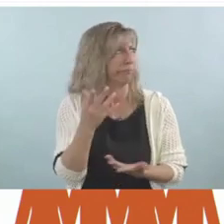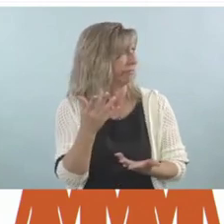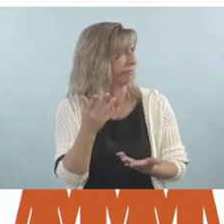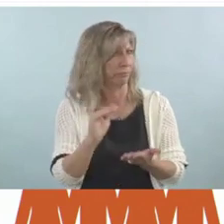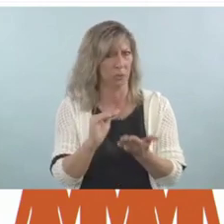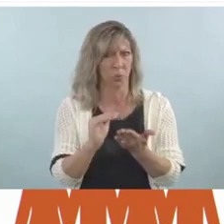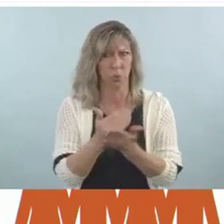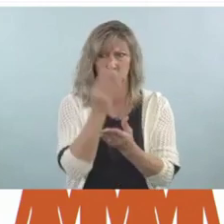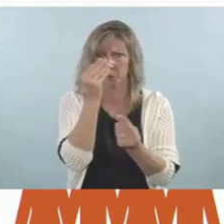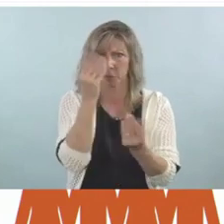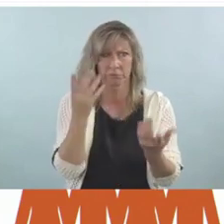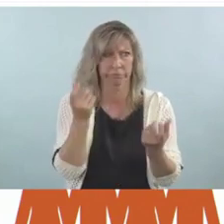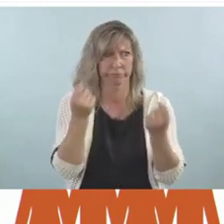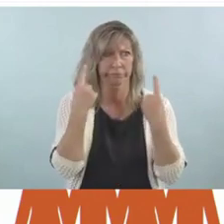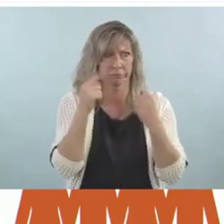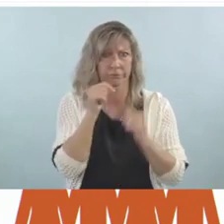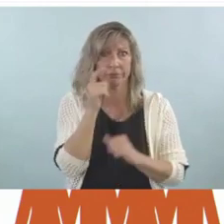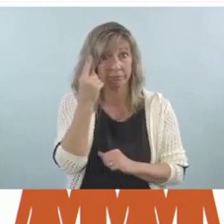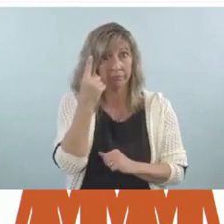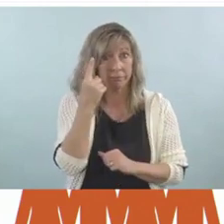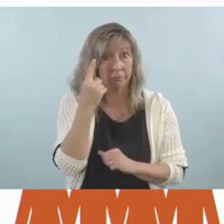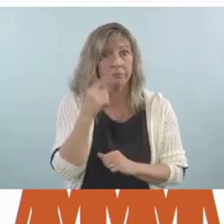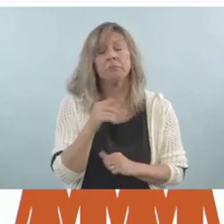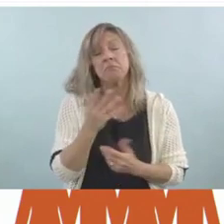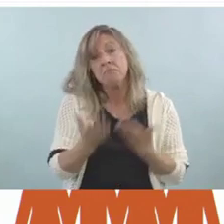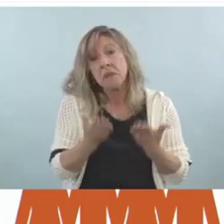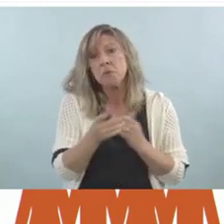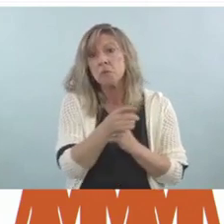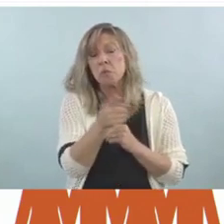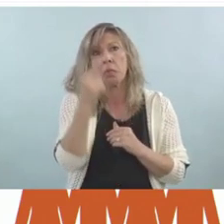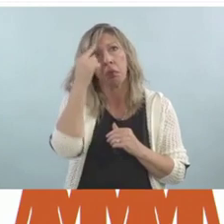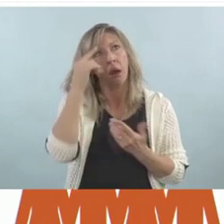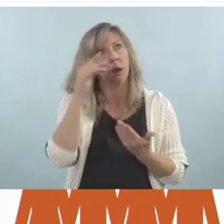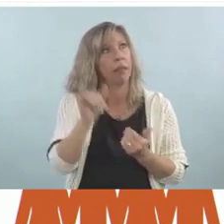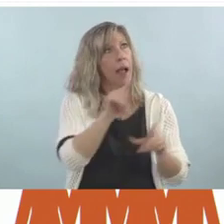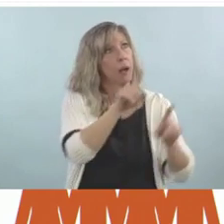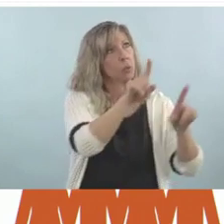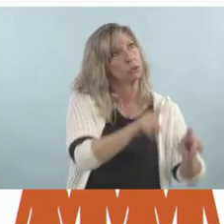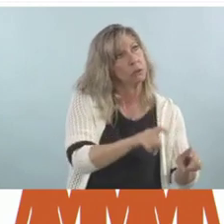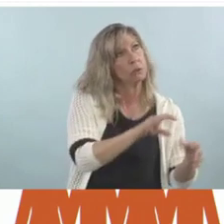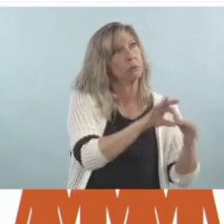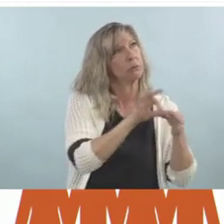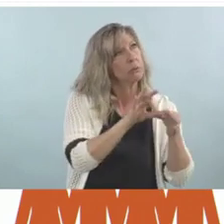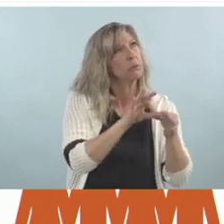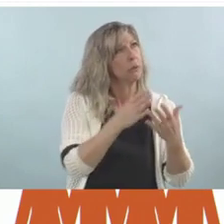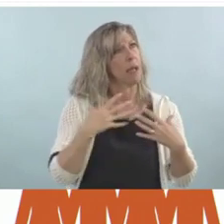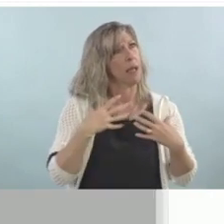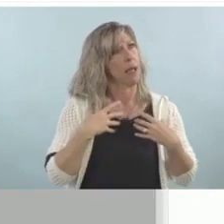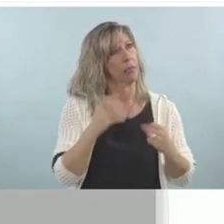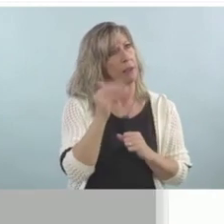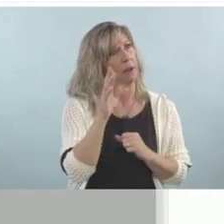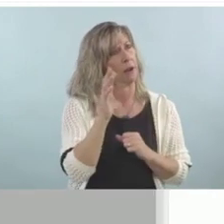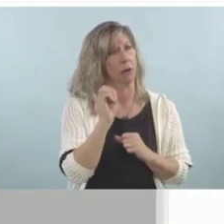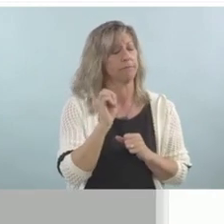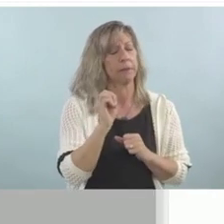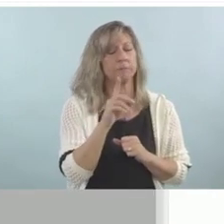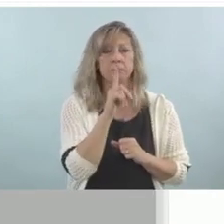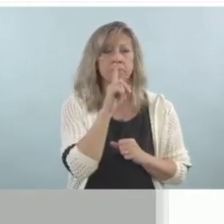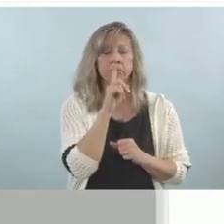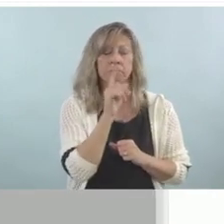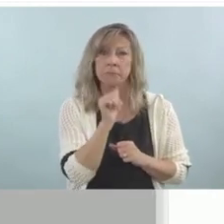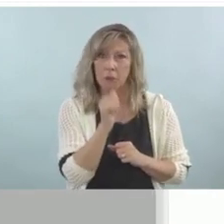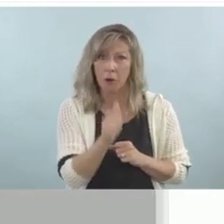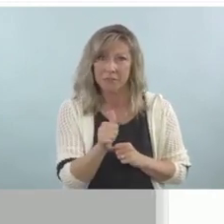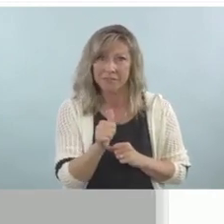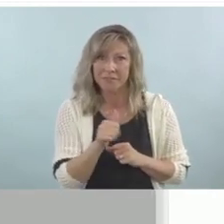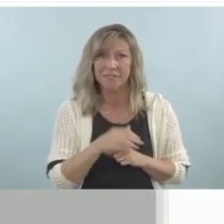you're probably thinking I'm talking about some sort of a healthcare questionnaire about your body. Let's go to the next slide. These are